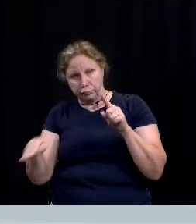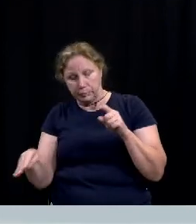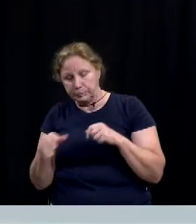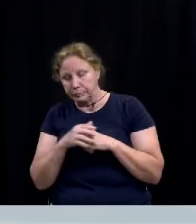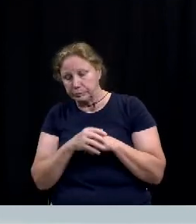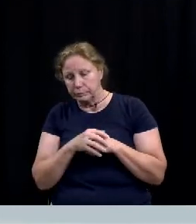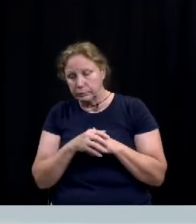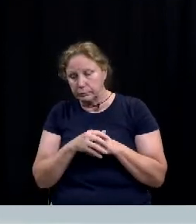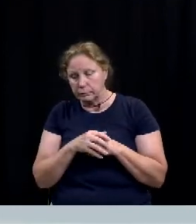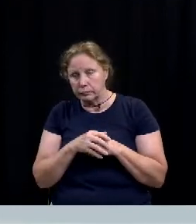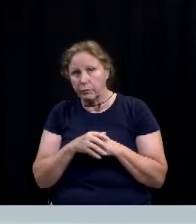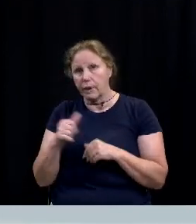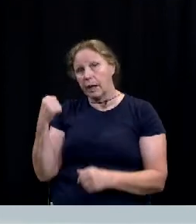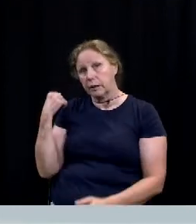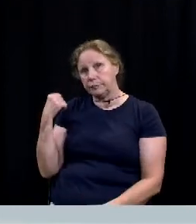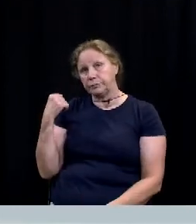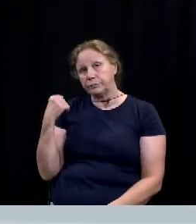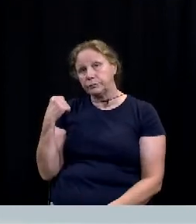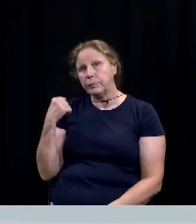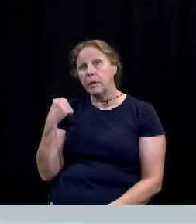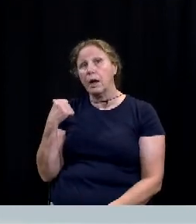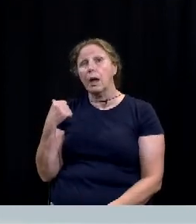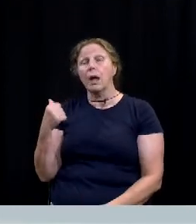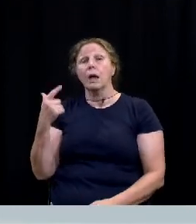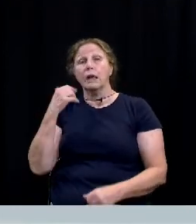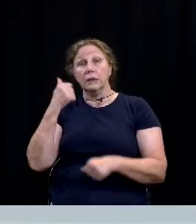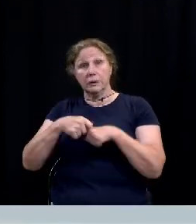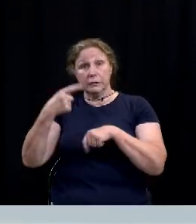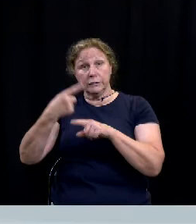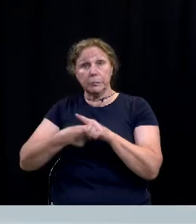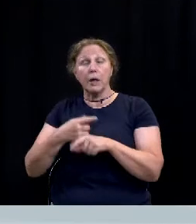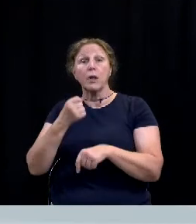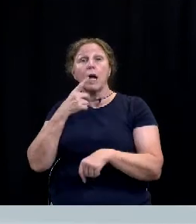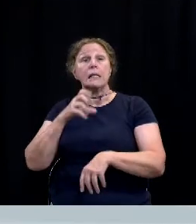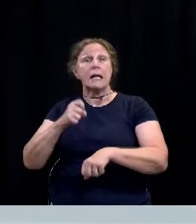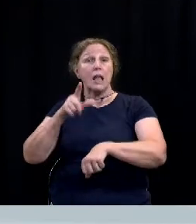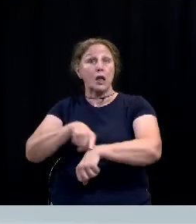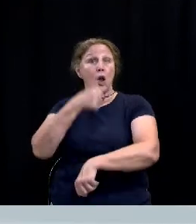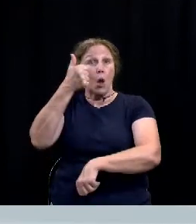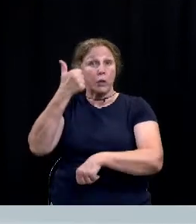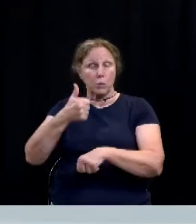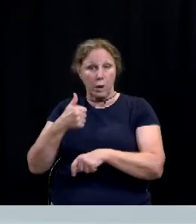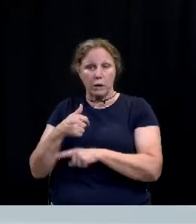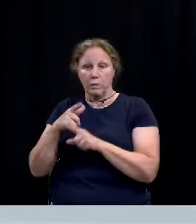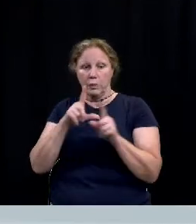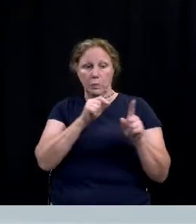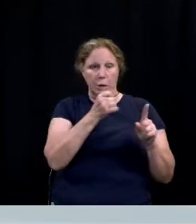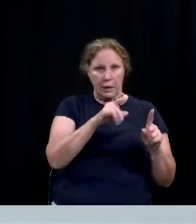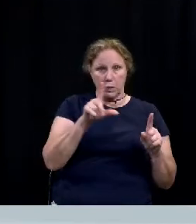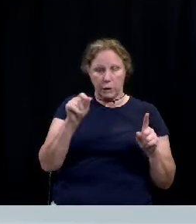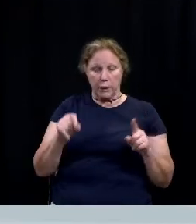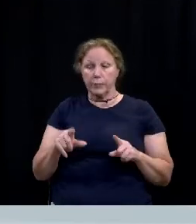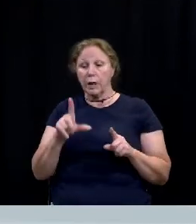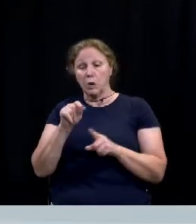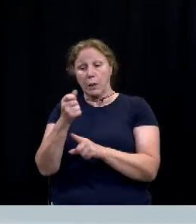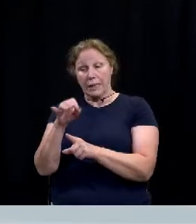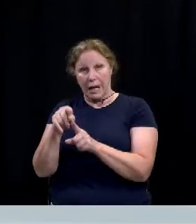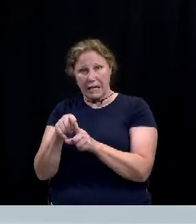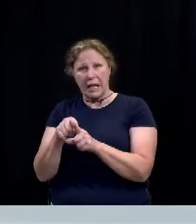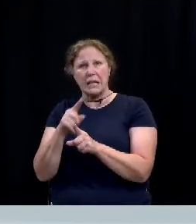this slide this shows the longest call for each month comparing 2019 to 2020 while 2019 only saw a